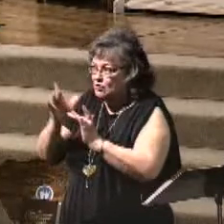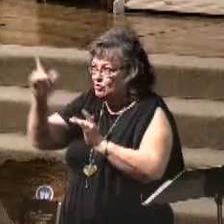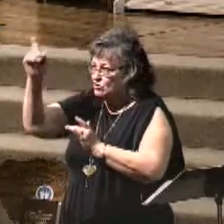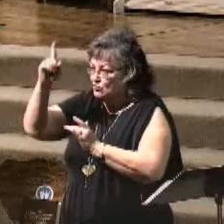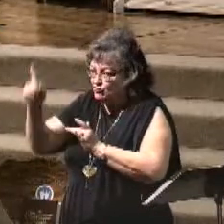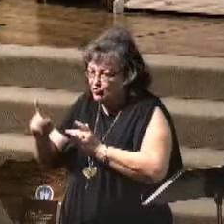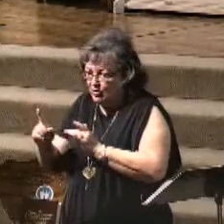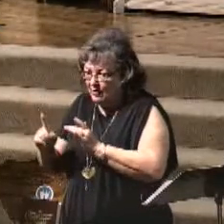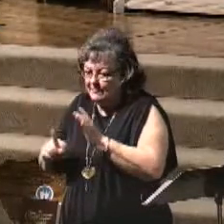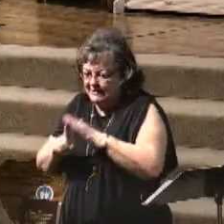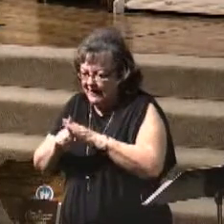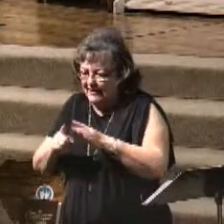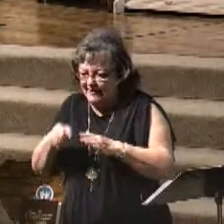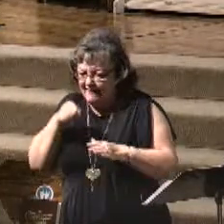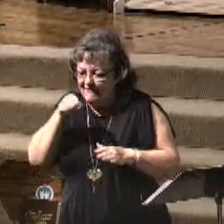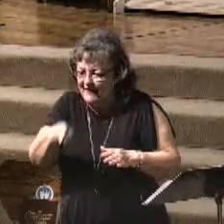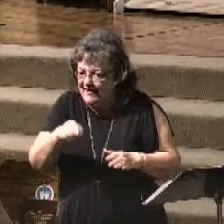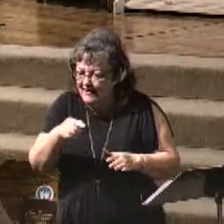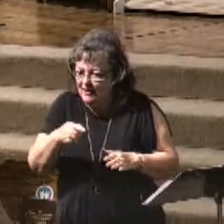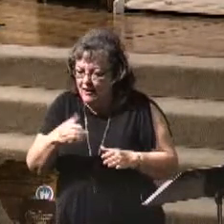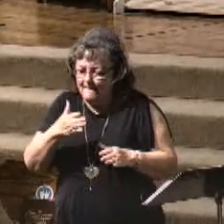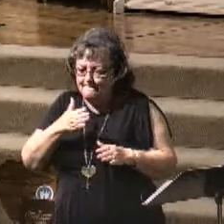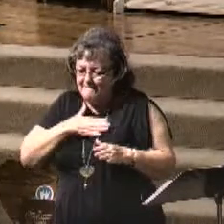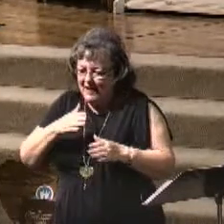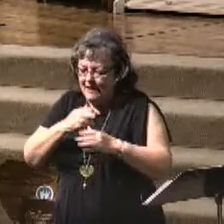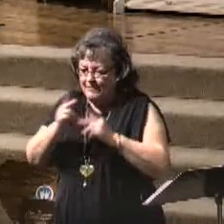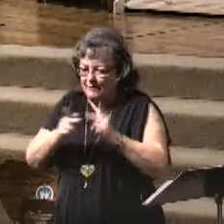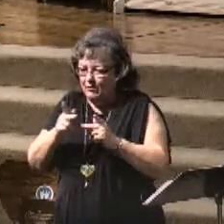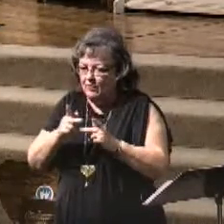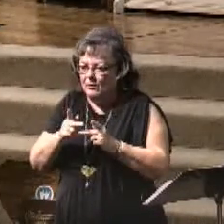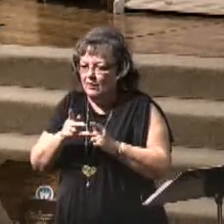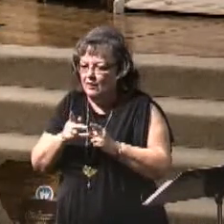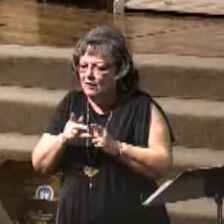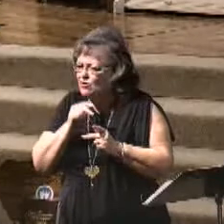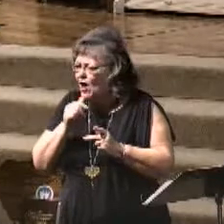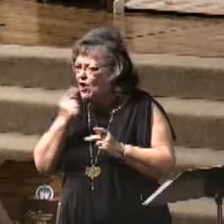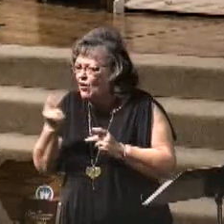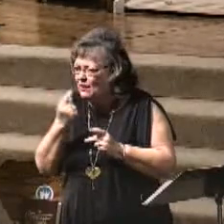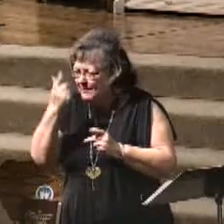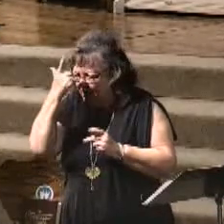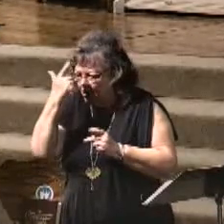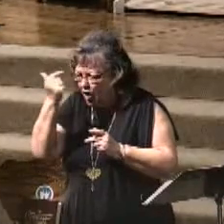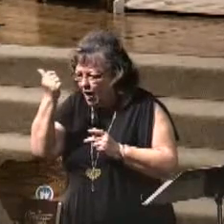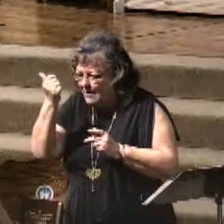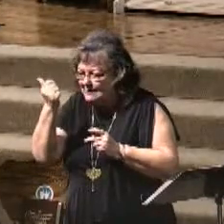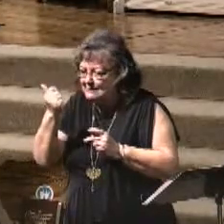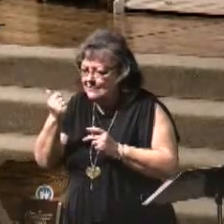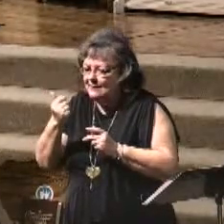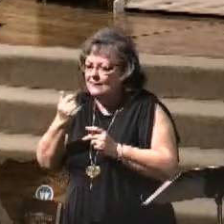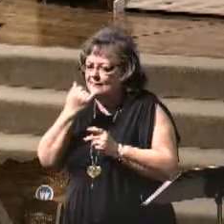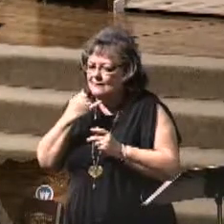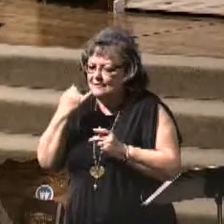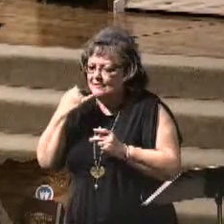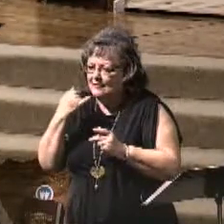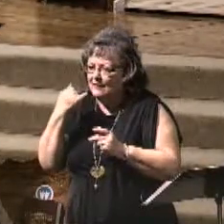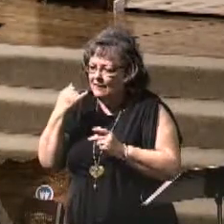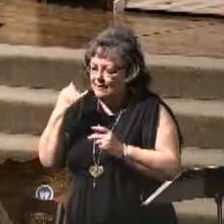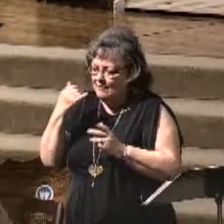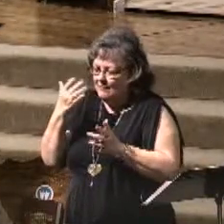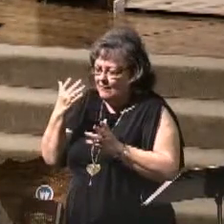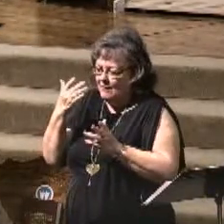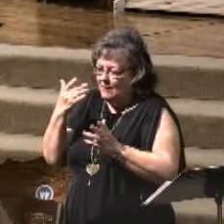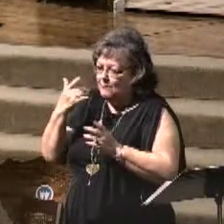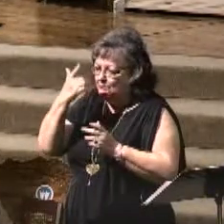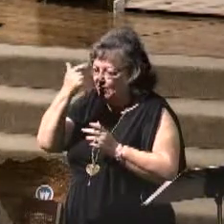the nation of Israel, but because they have surrendered their heart to the Lord Jesus Christ. And they've been saved,